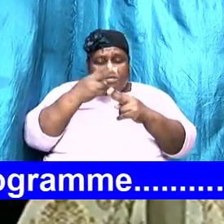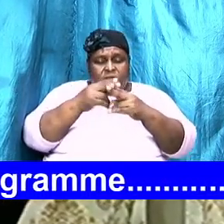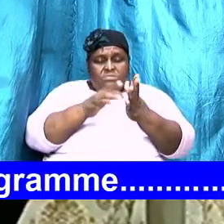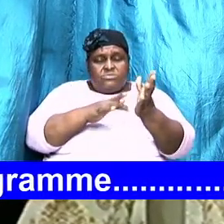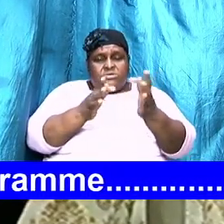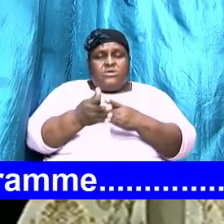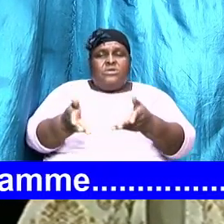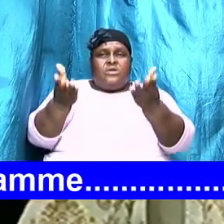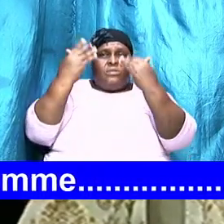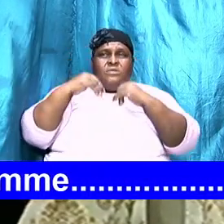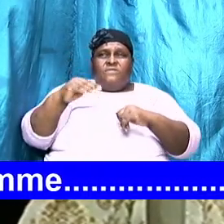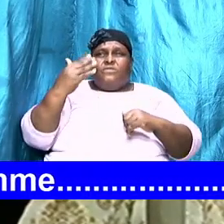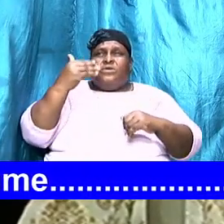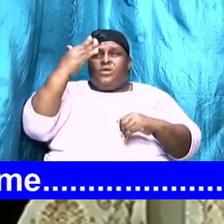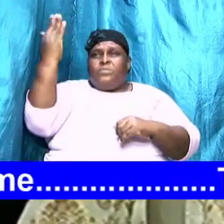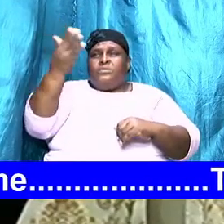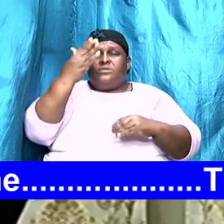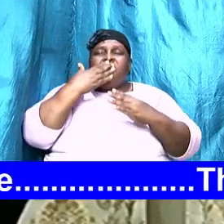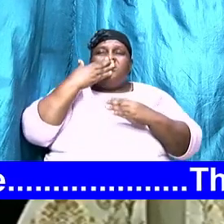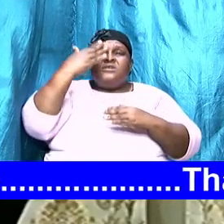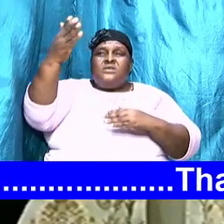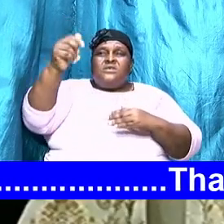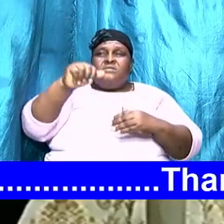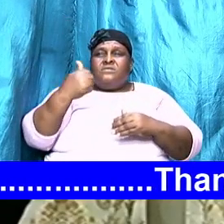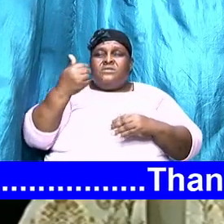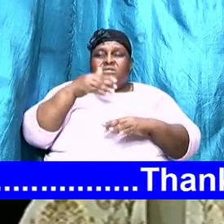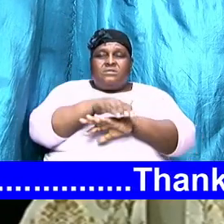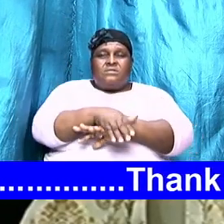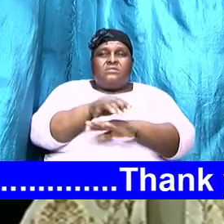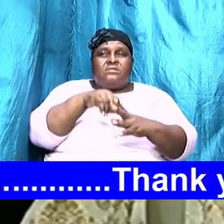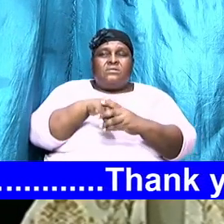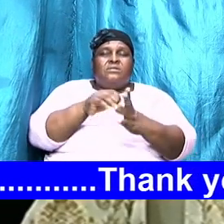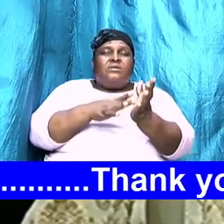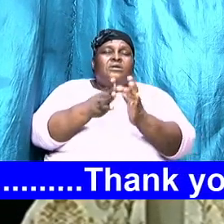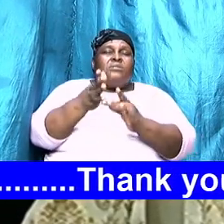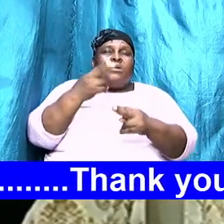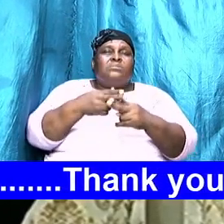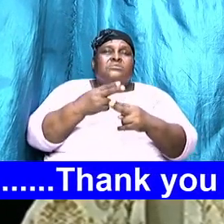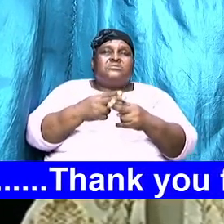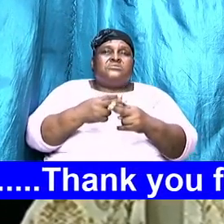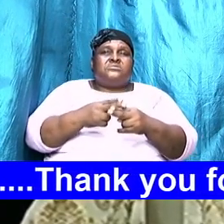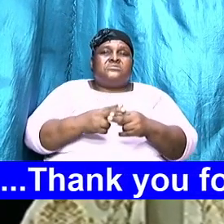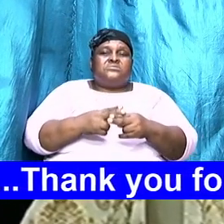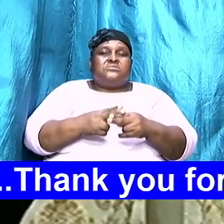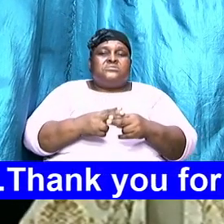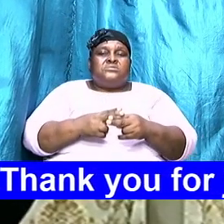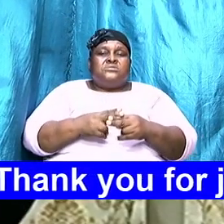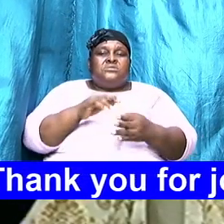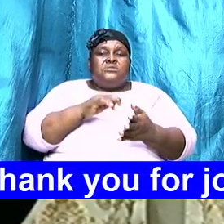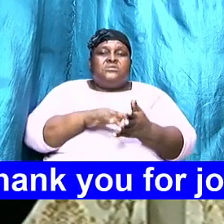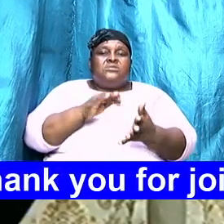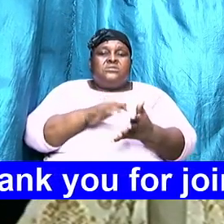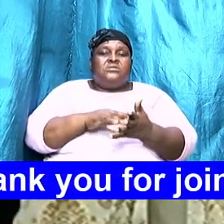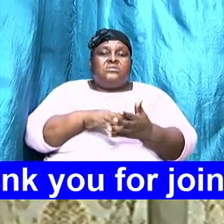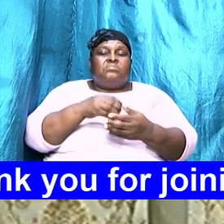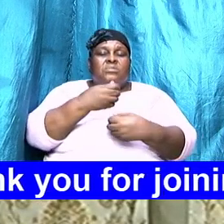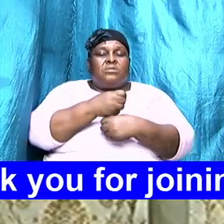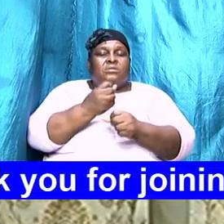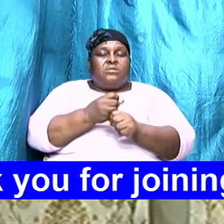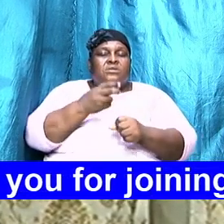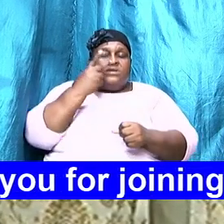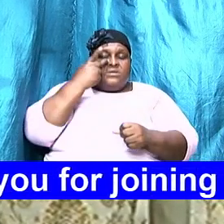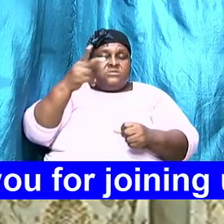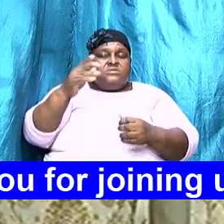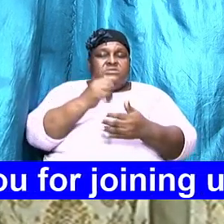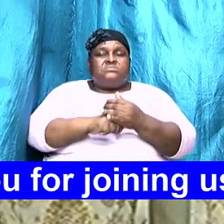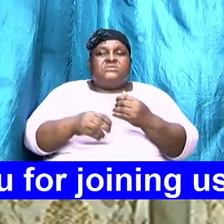before your presence again we thank you for another night in Bible study thank you Lord for allowing us to see some